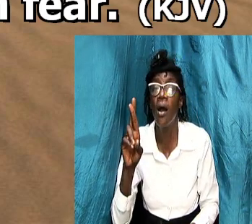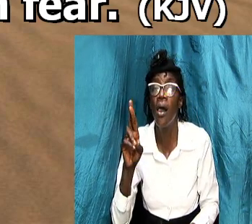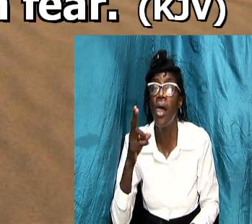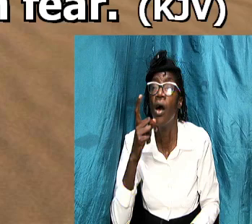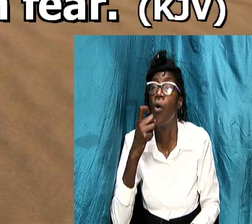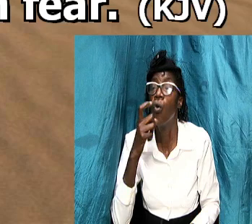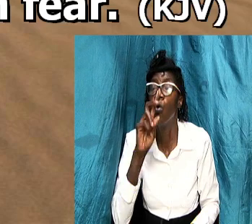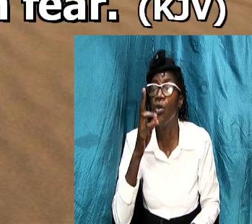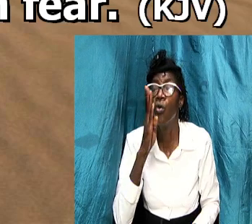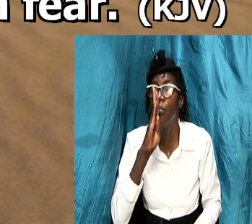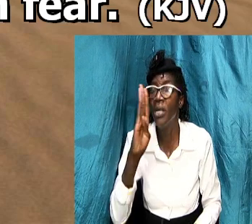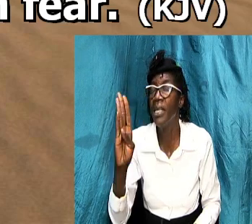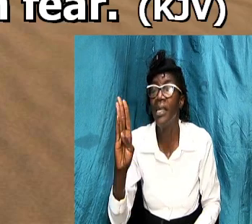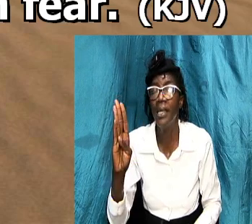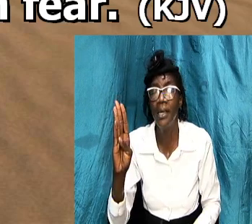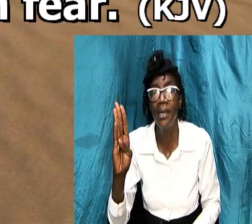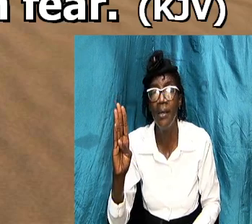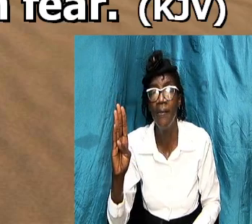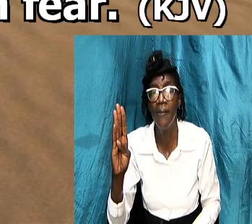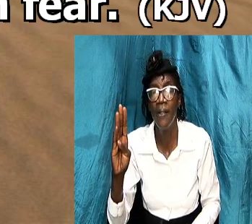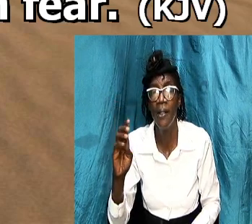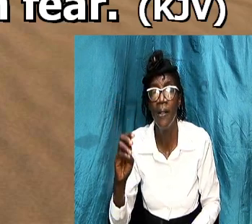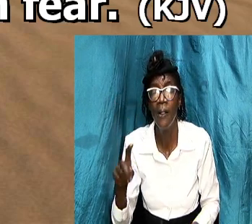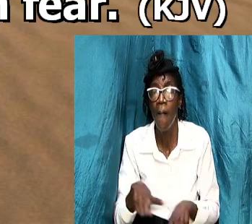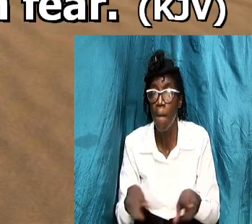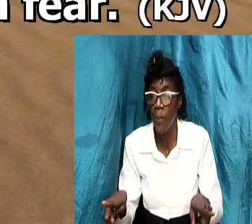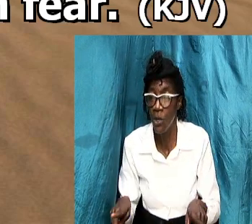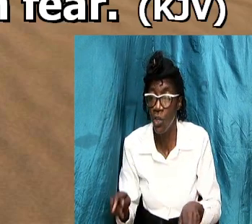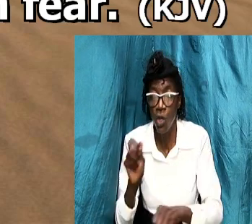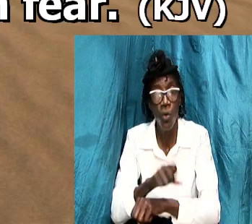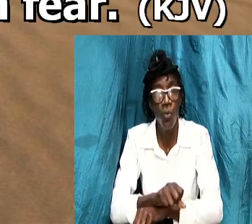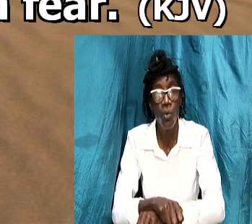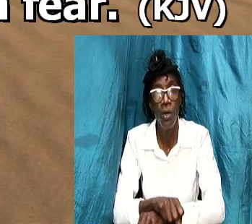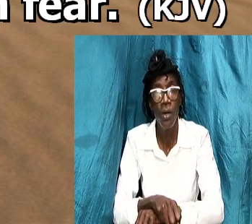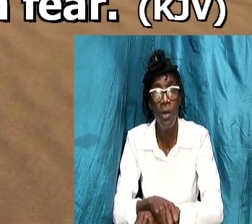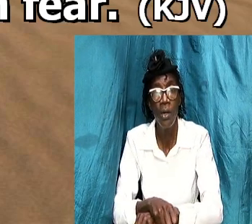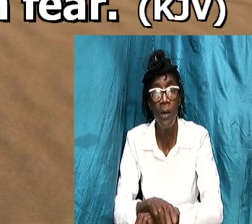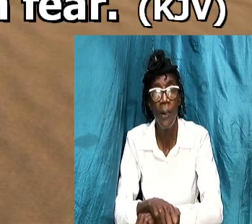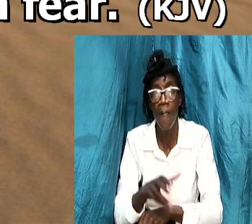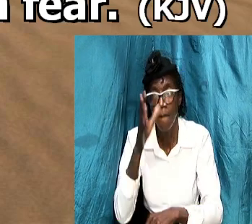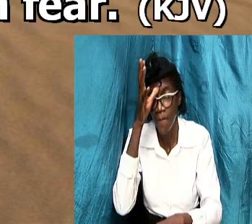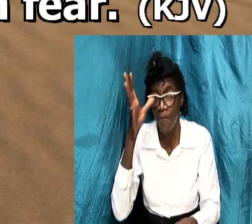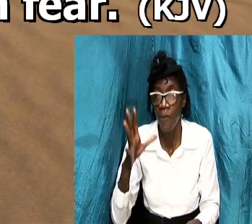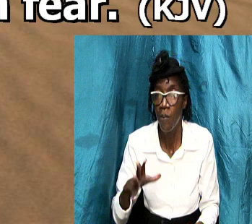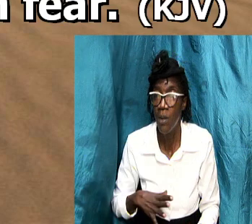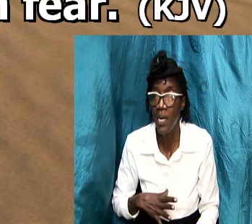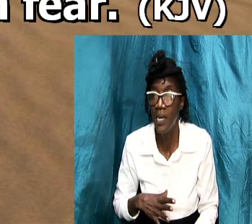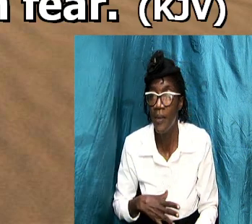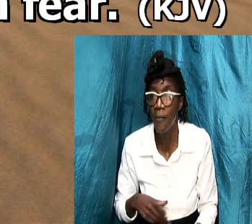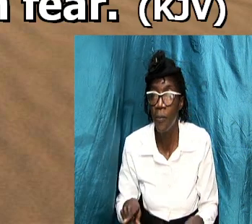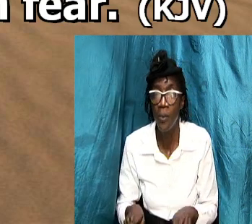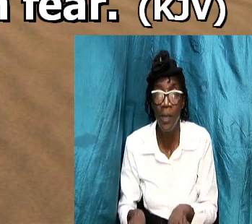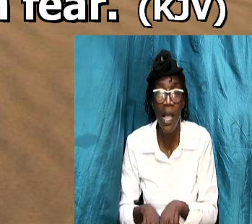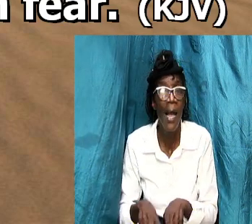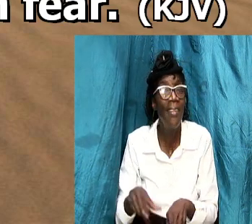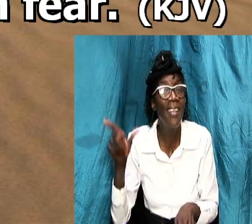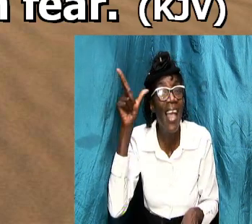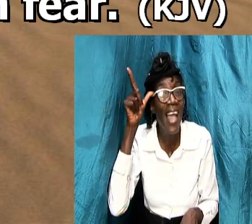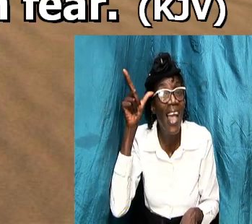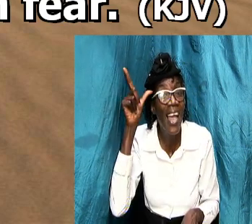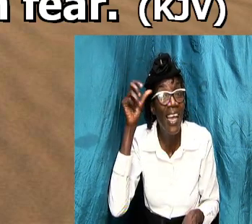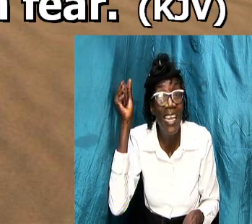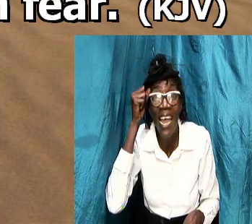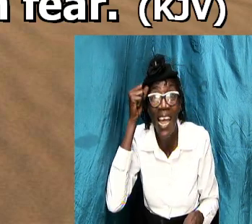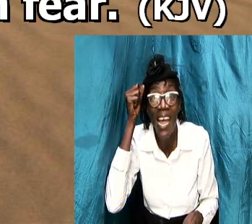it's not a matter of being it is a matter of function it is the man's function at the head to do certain things